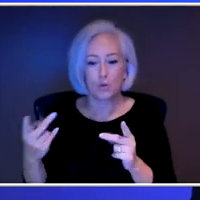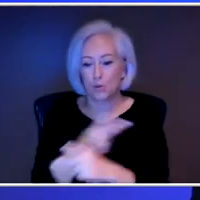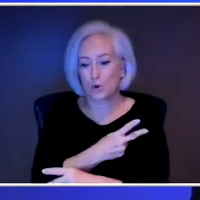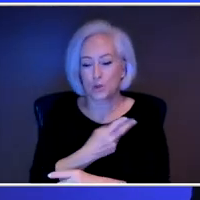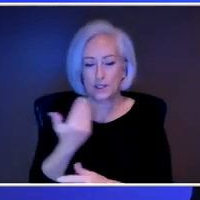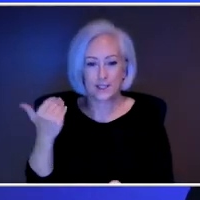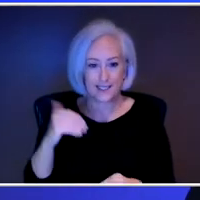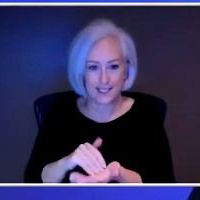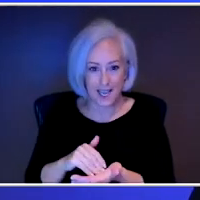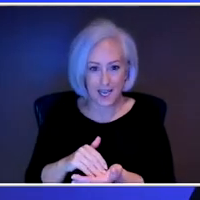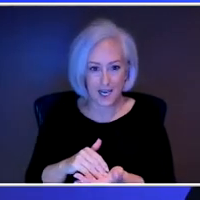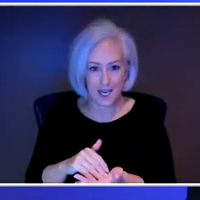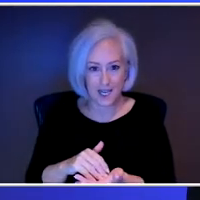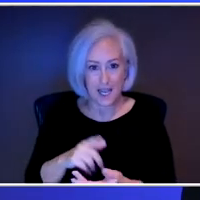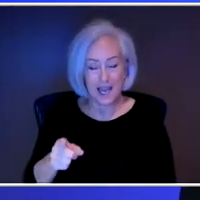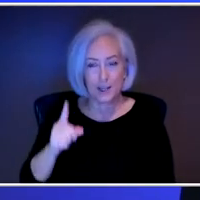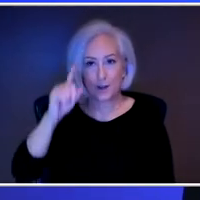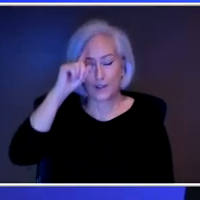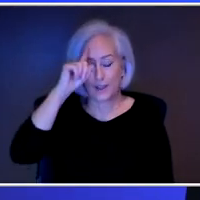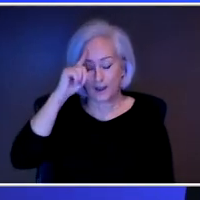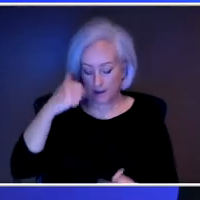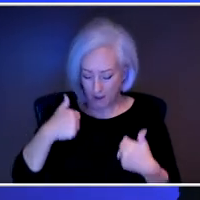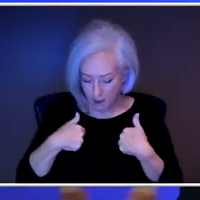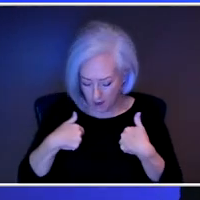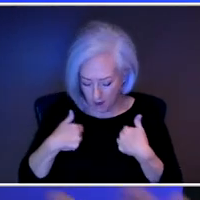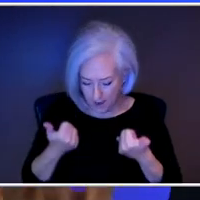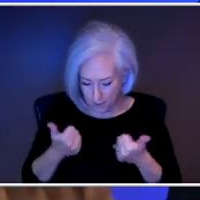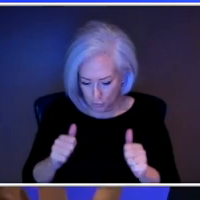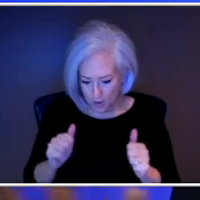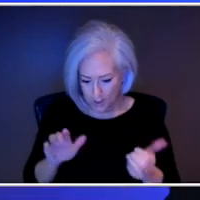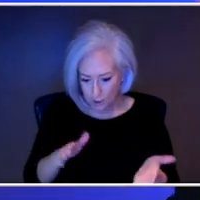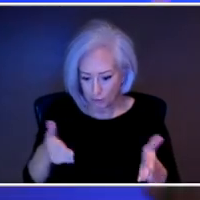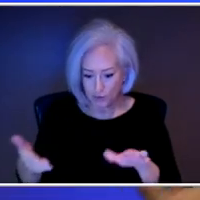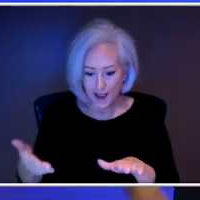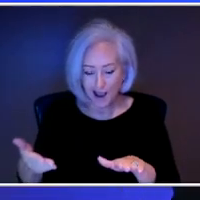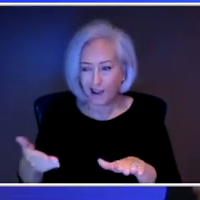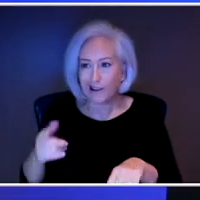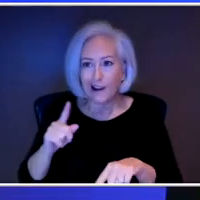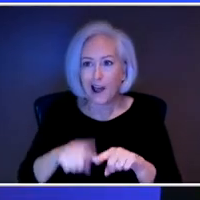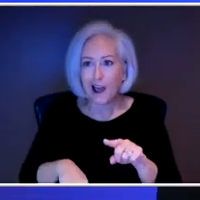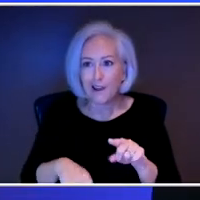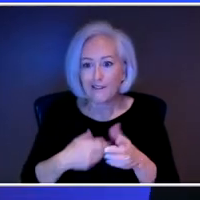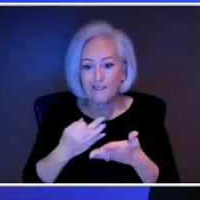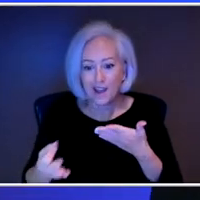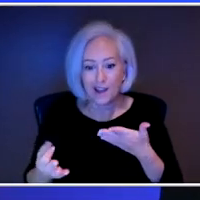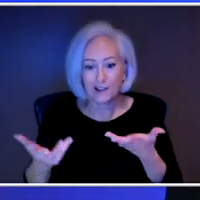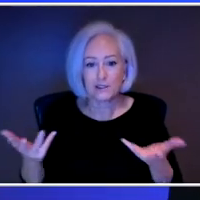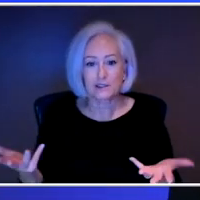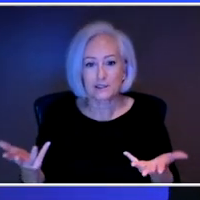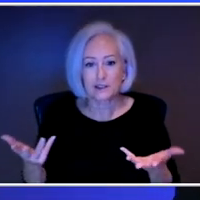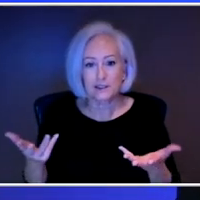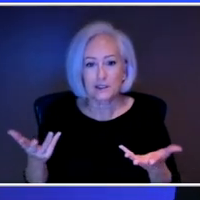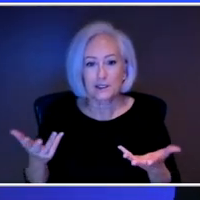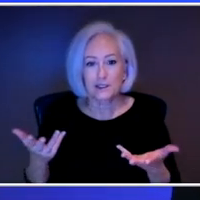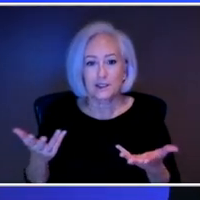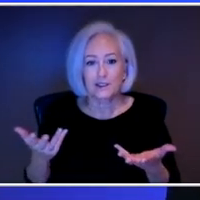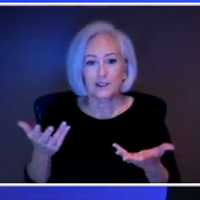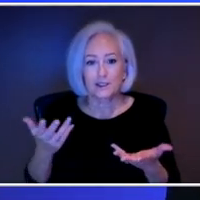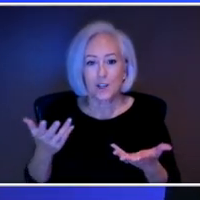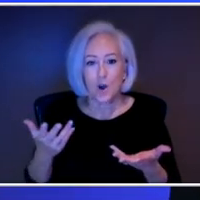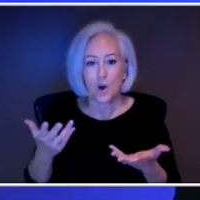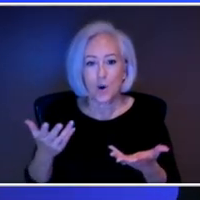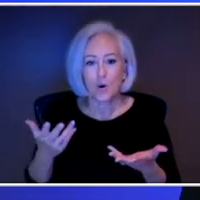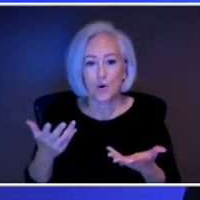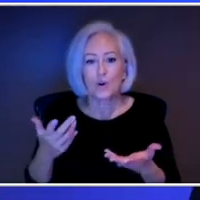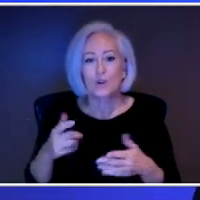die and I couldn't do that. But, you know, you see the attempt for self-flagellation